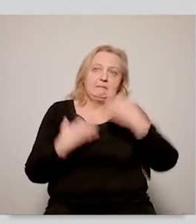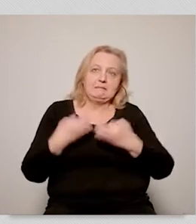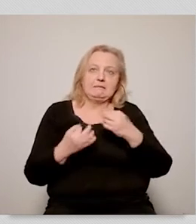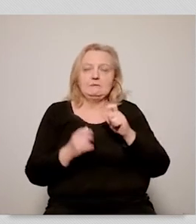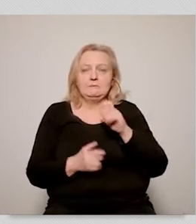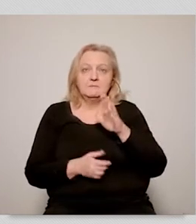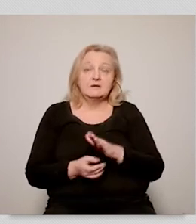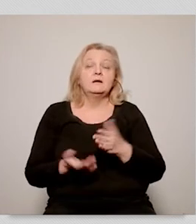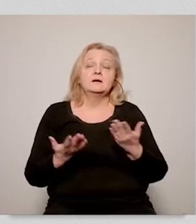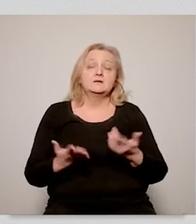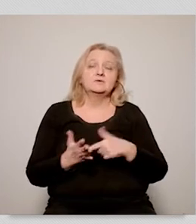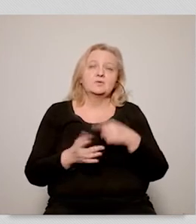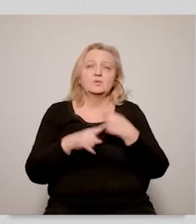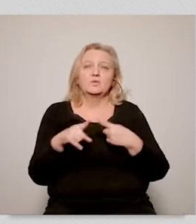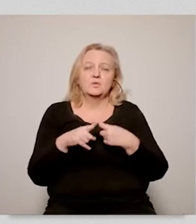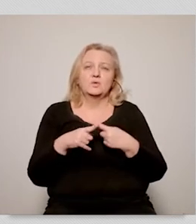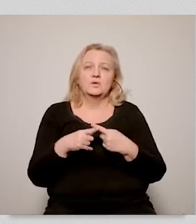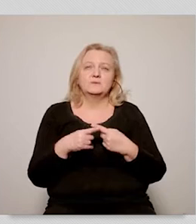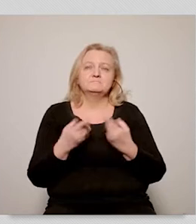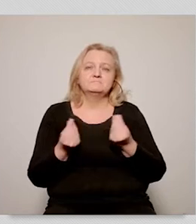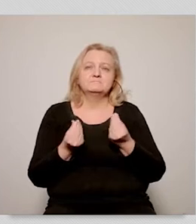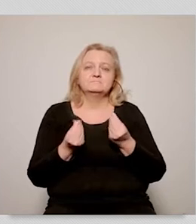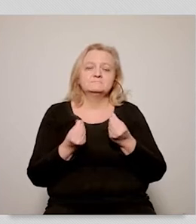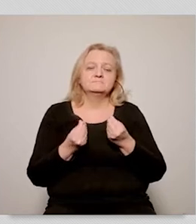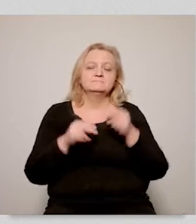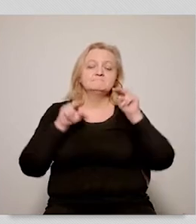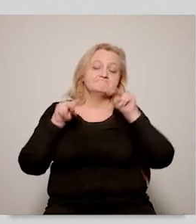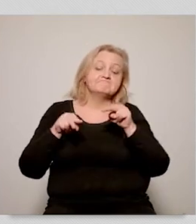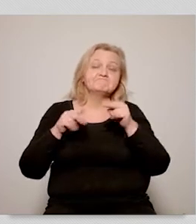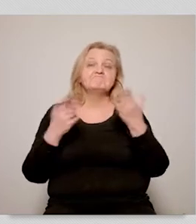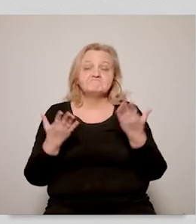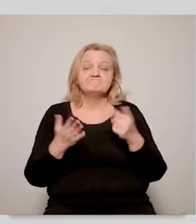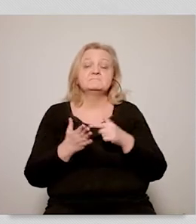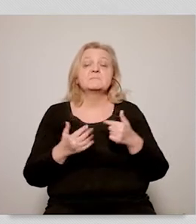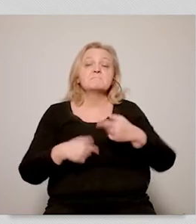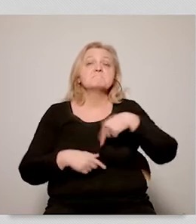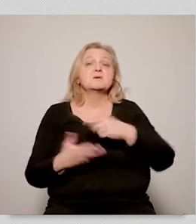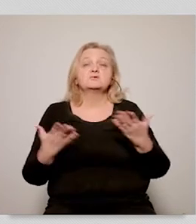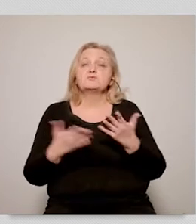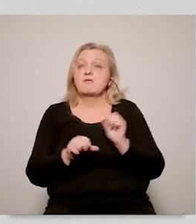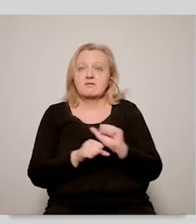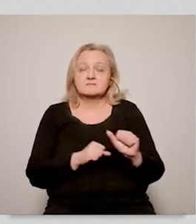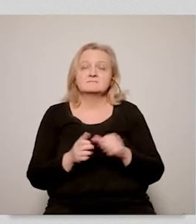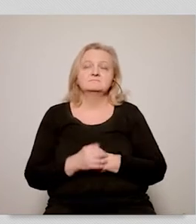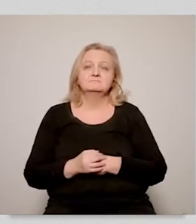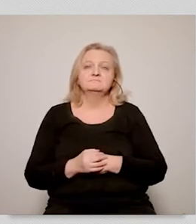what kind of challenges Poland is facing right now? Could you give us a helicopter view